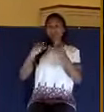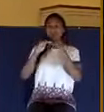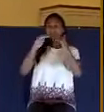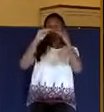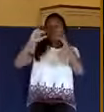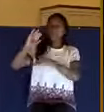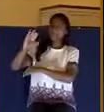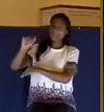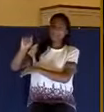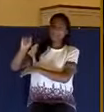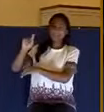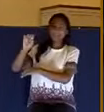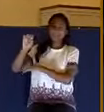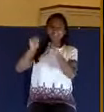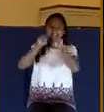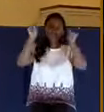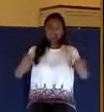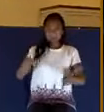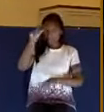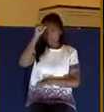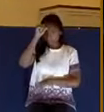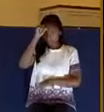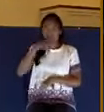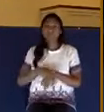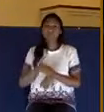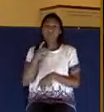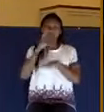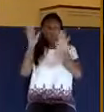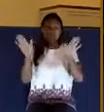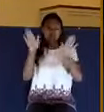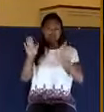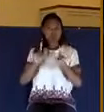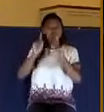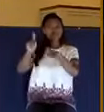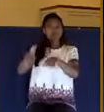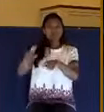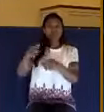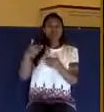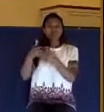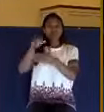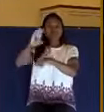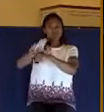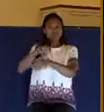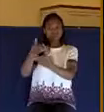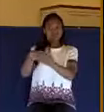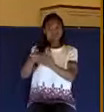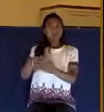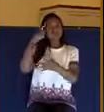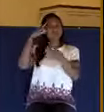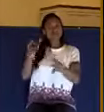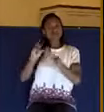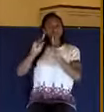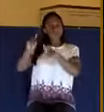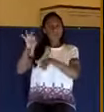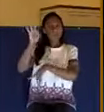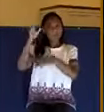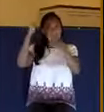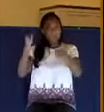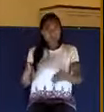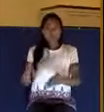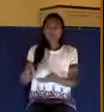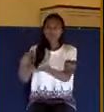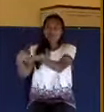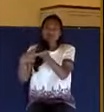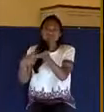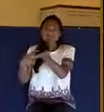India. And one Sunday he went to a local church. He decided to see the pastor and ask for instruction about the way of